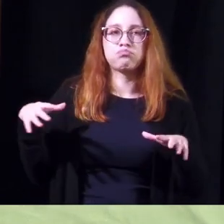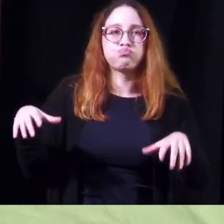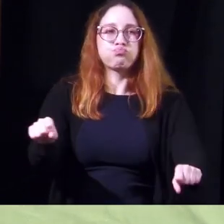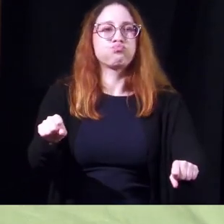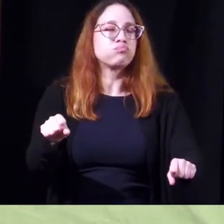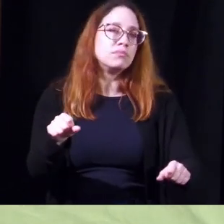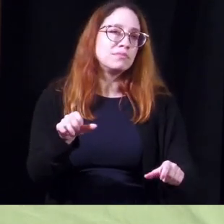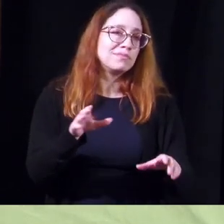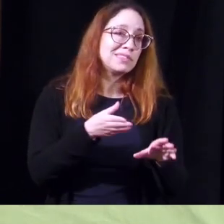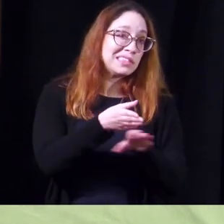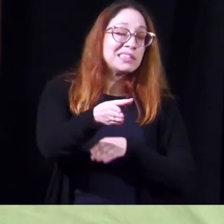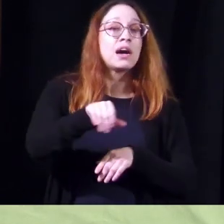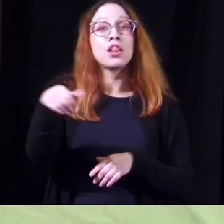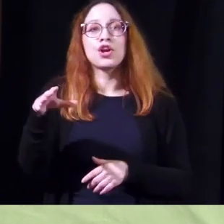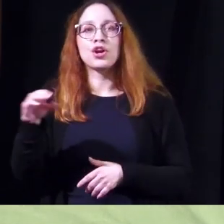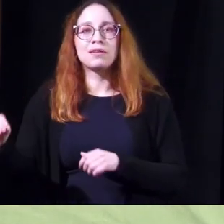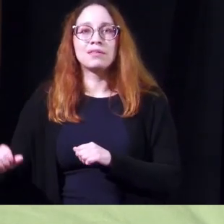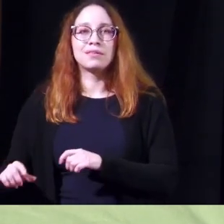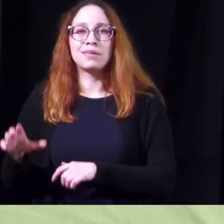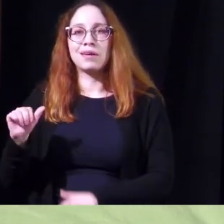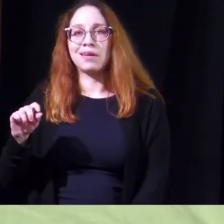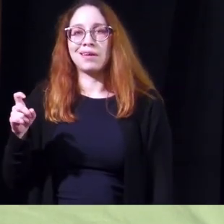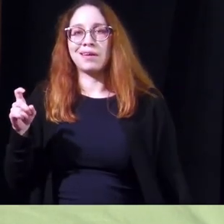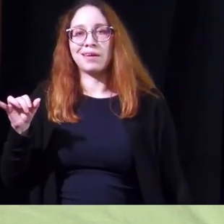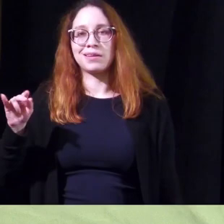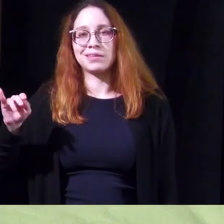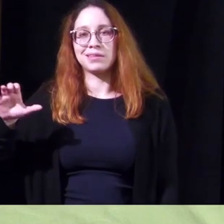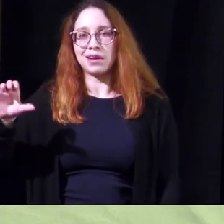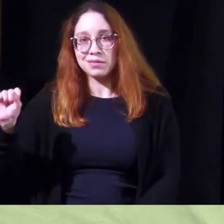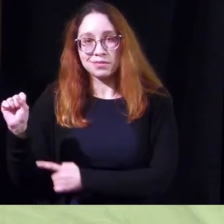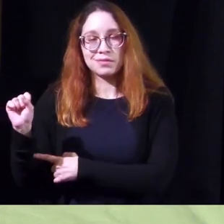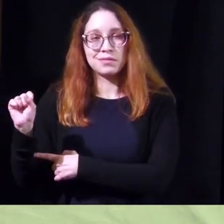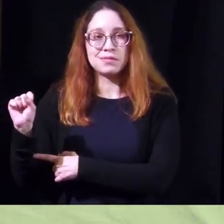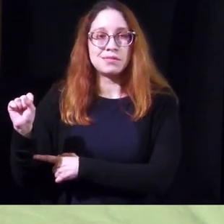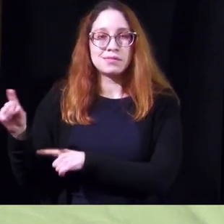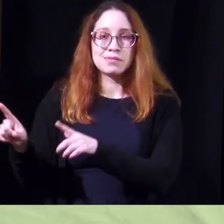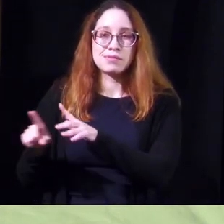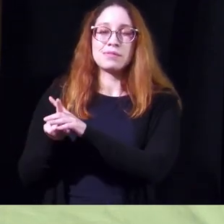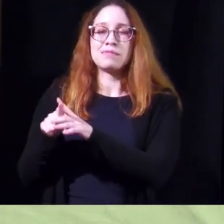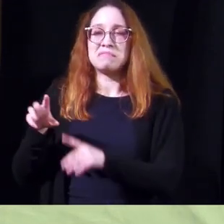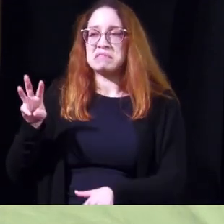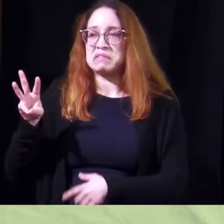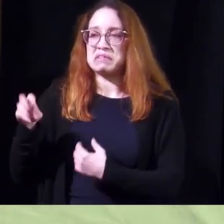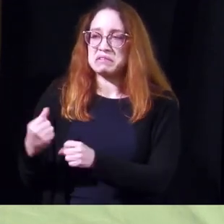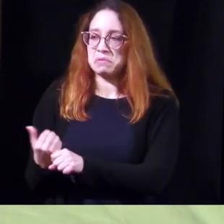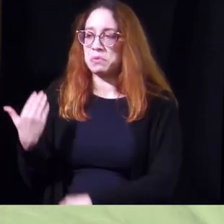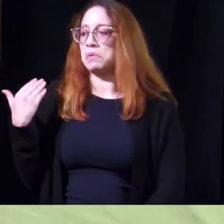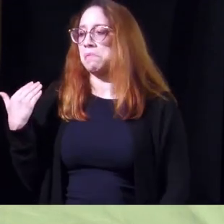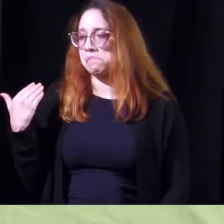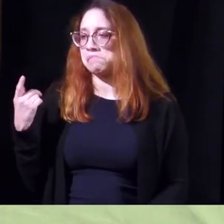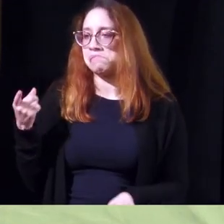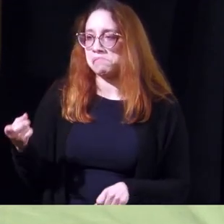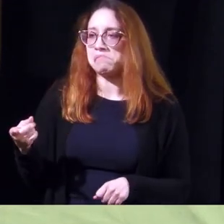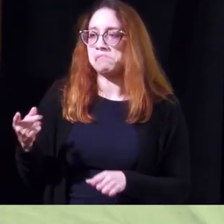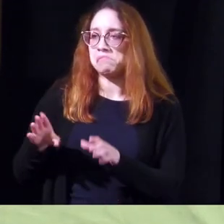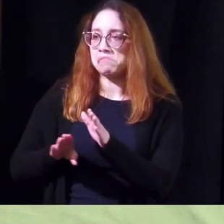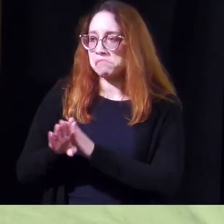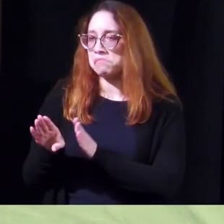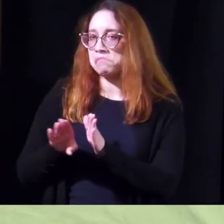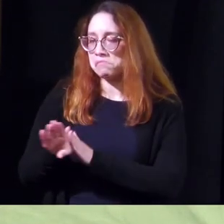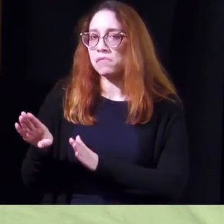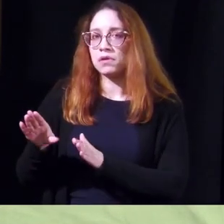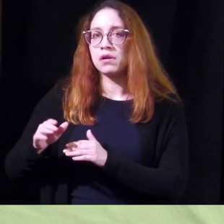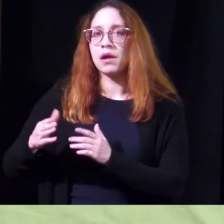another company came along axonics they came into the space about six years ago and they developed a